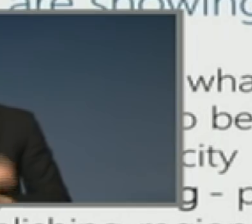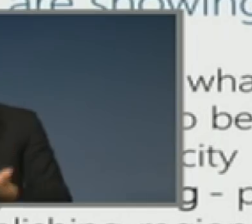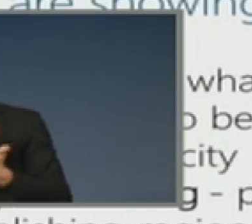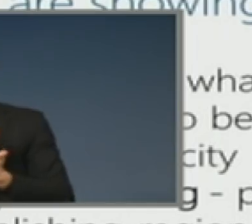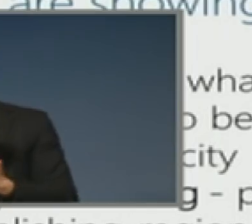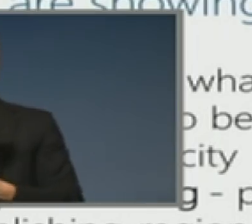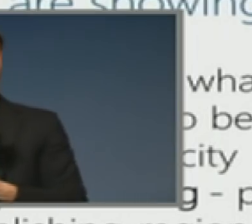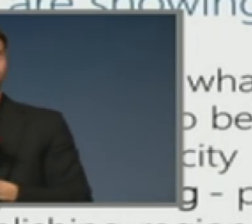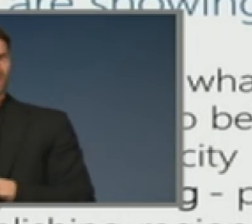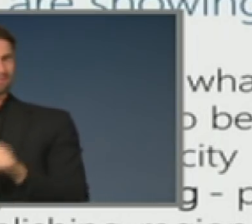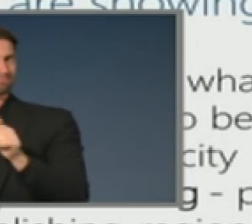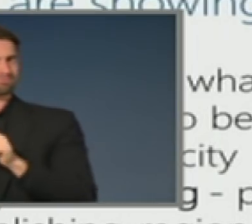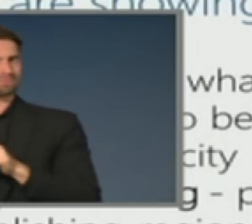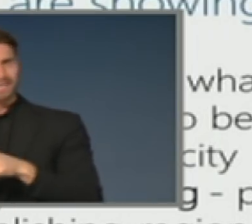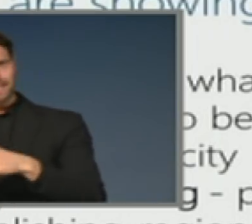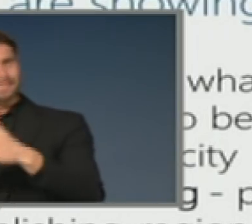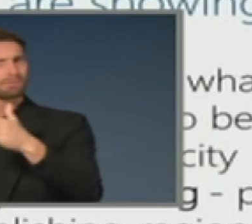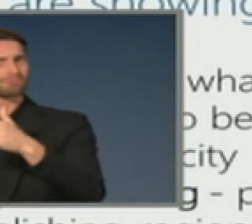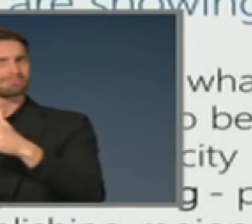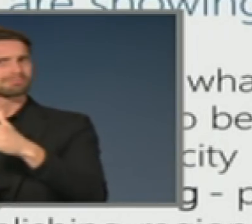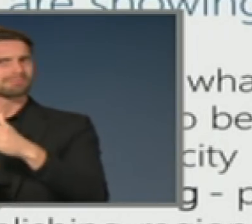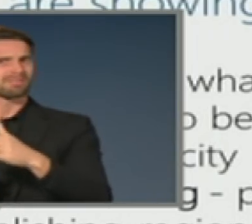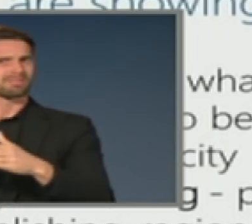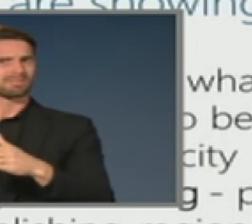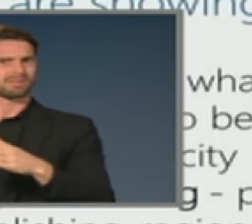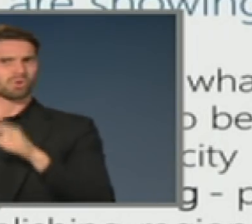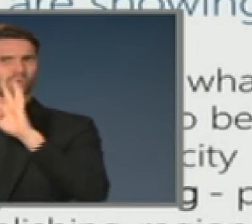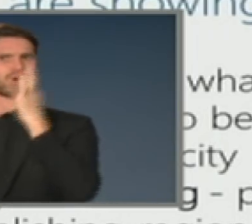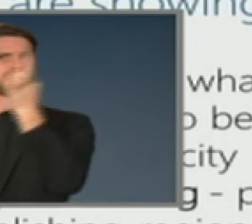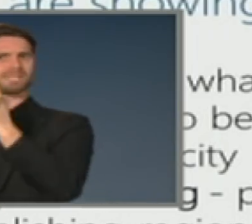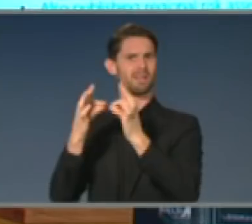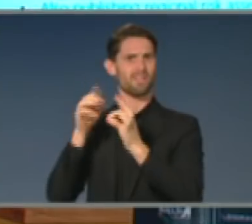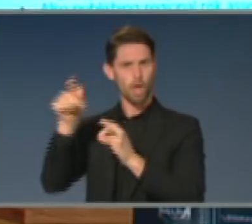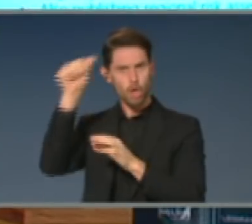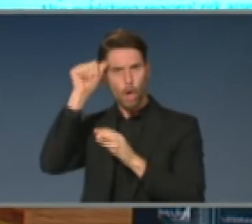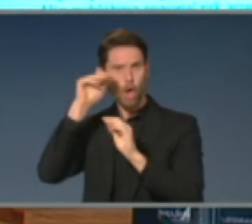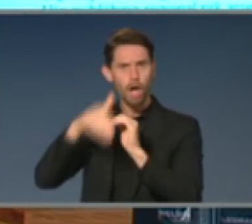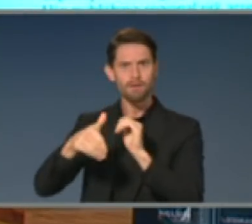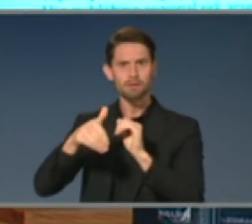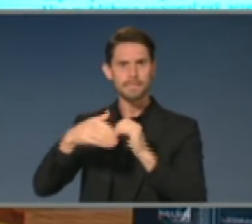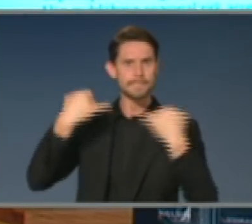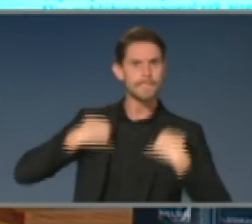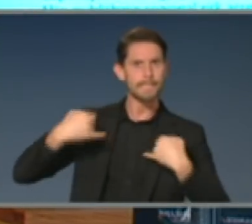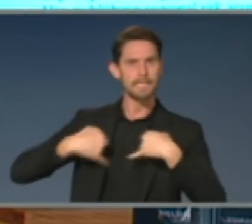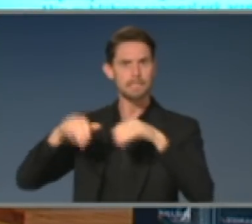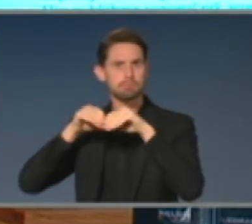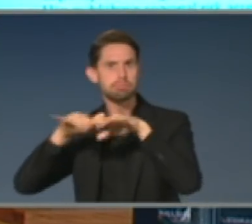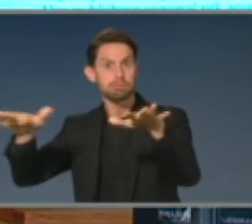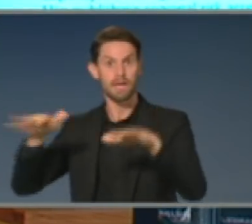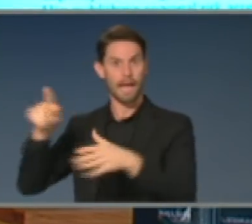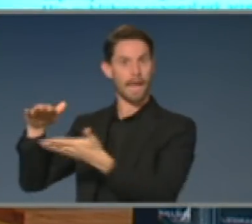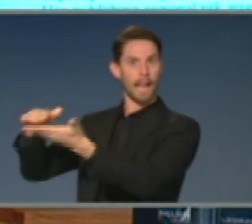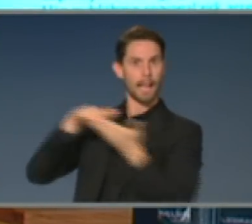work on pandemic influenza, and they are publishing some stuff that they did for us early in the course of this